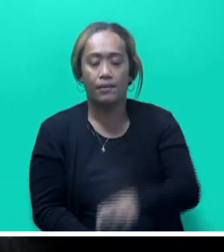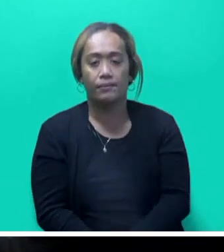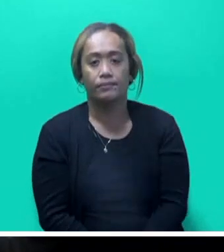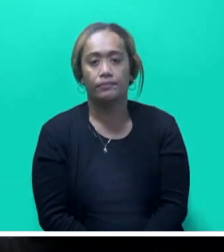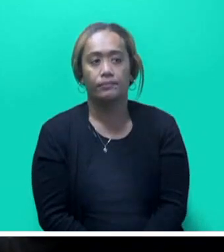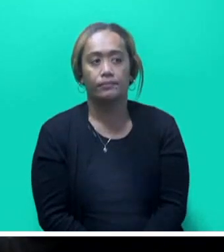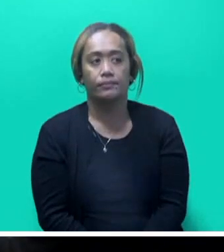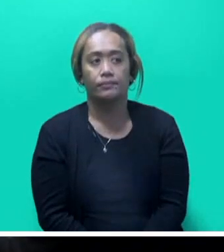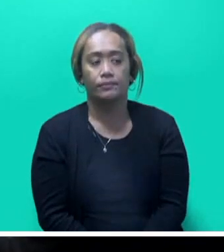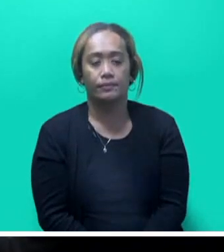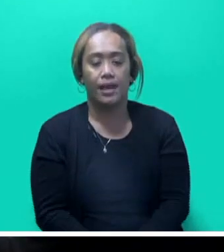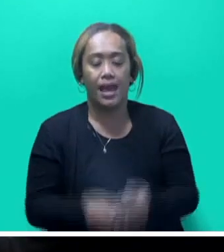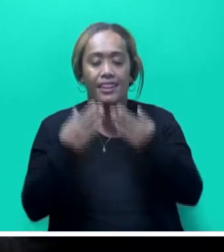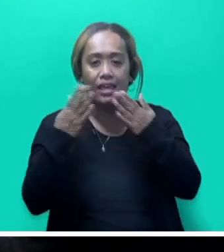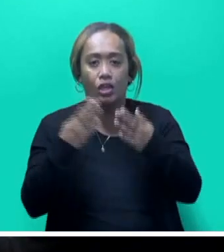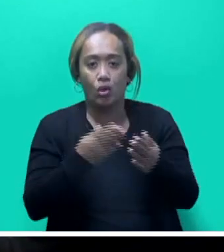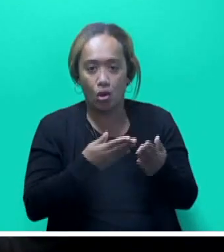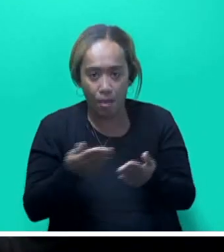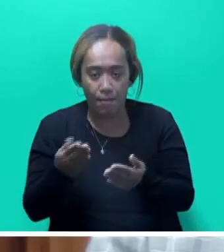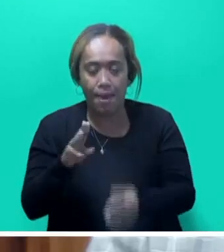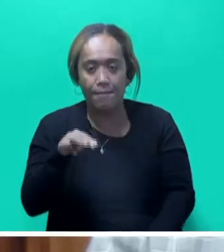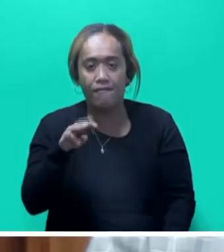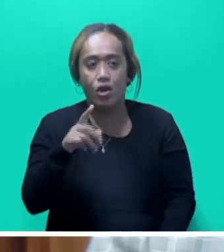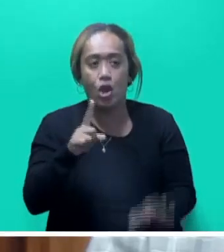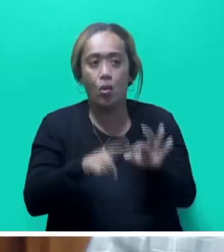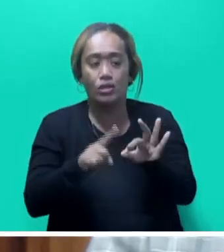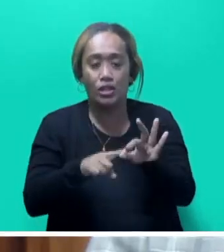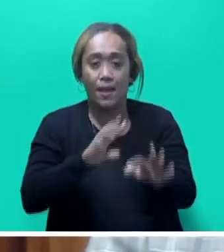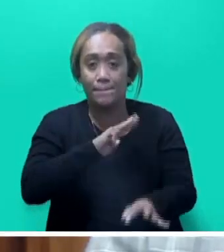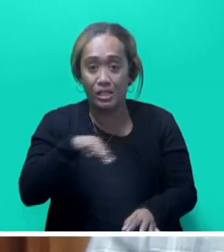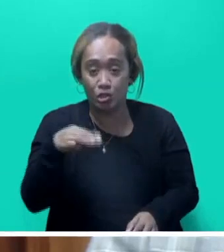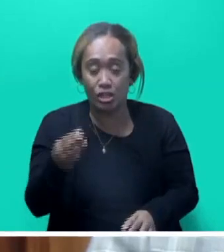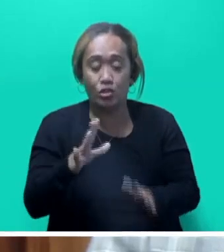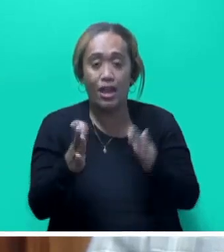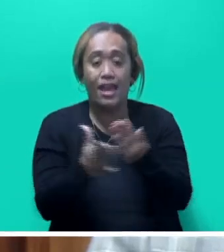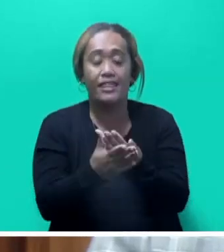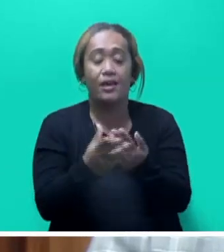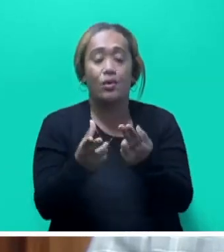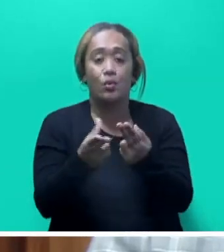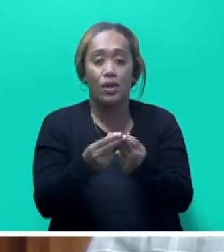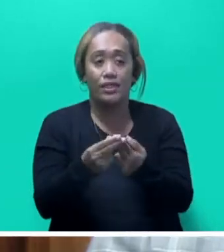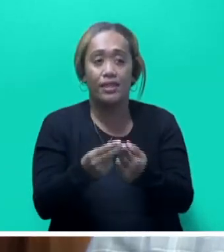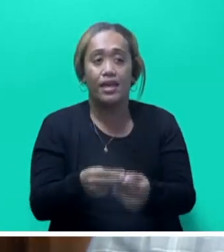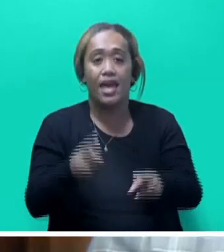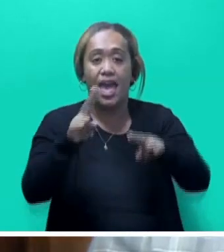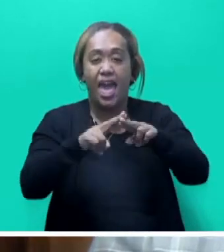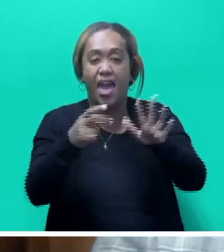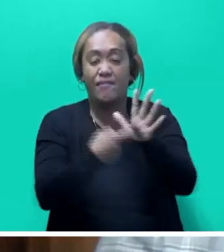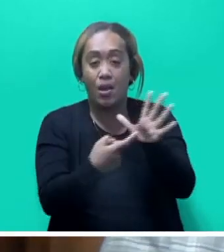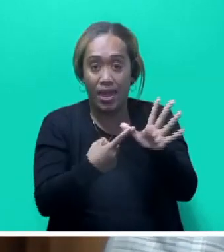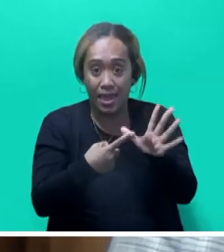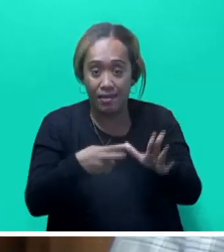I thank the Honorable Member for the question. The Ministry, together with our statutory agencies such as FRA, WF,